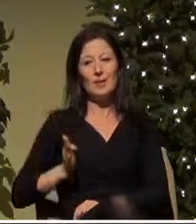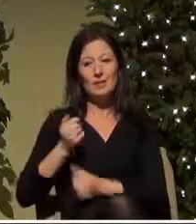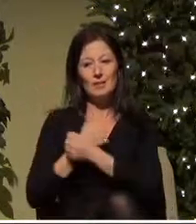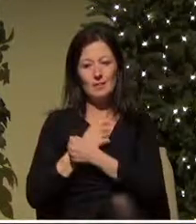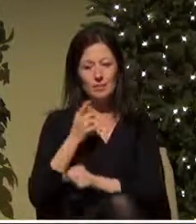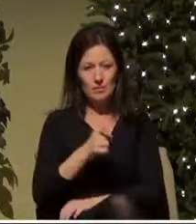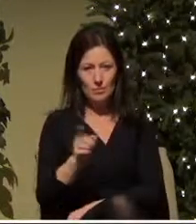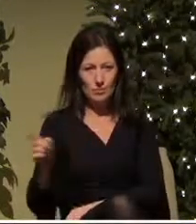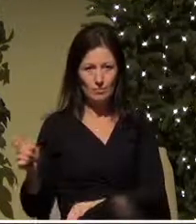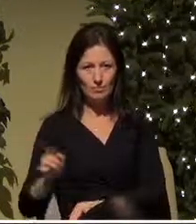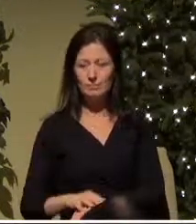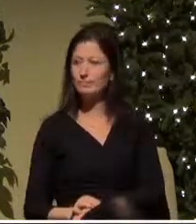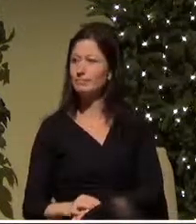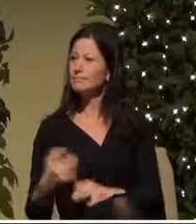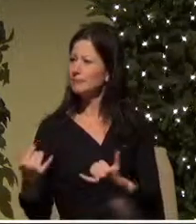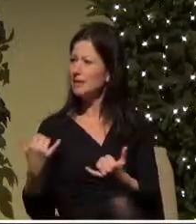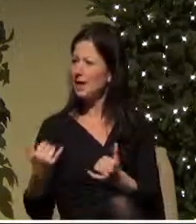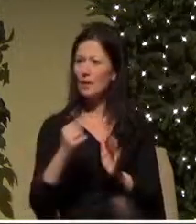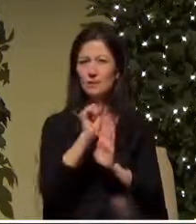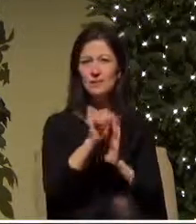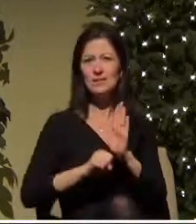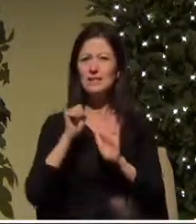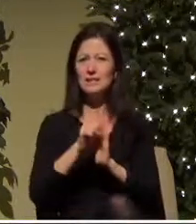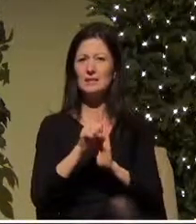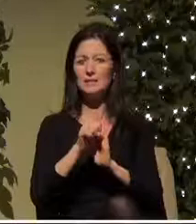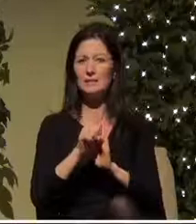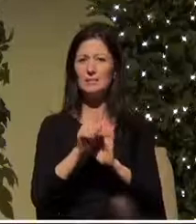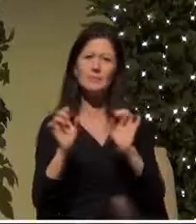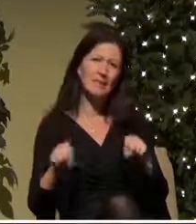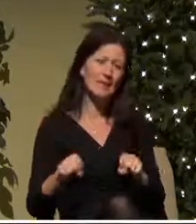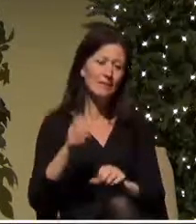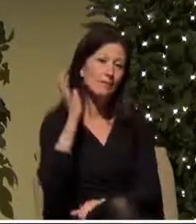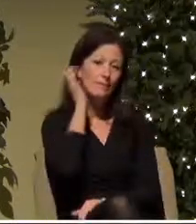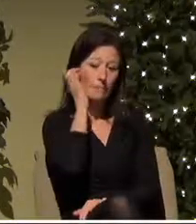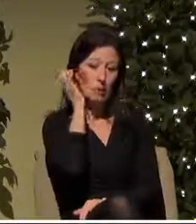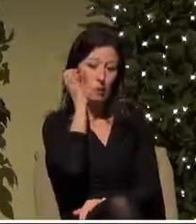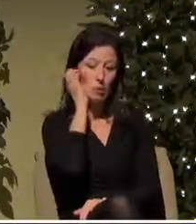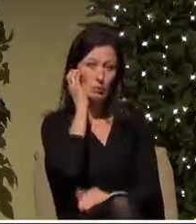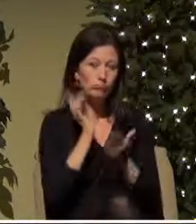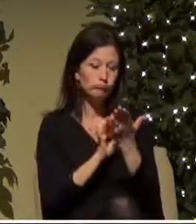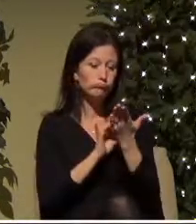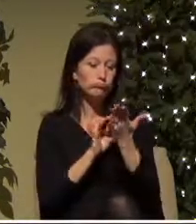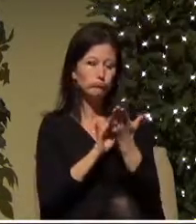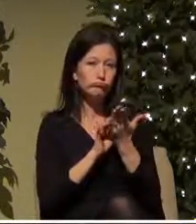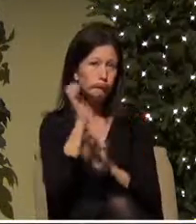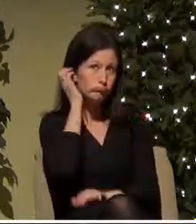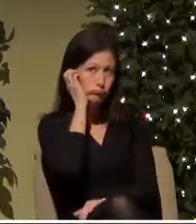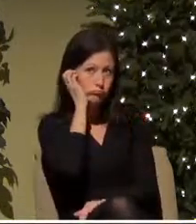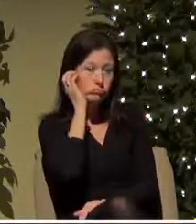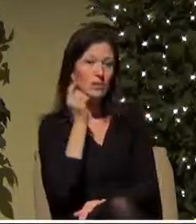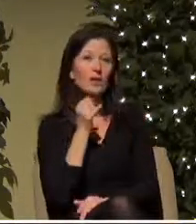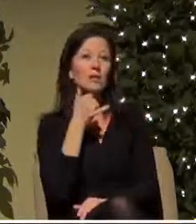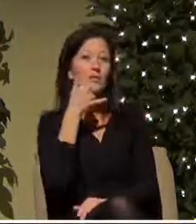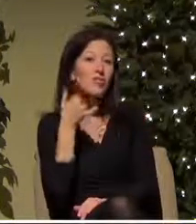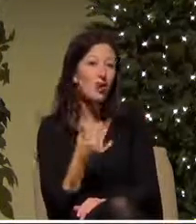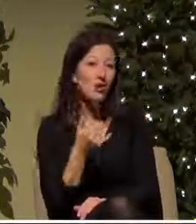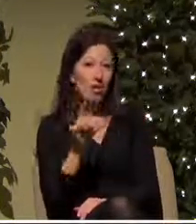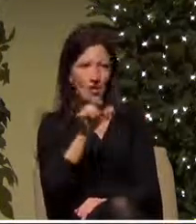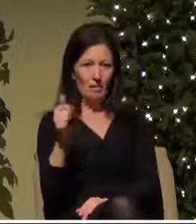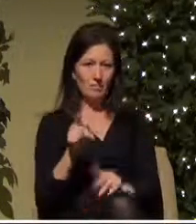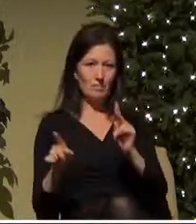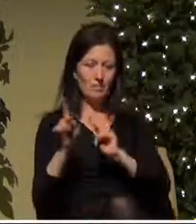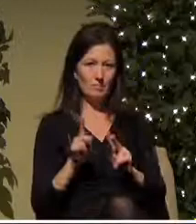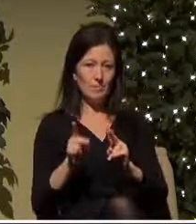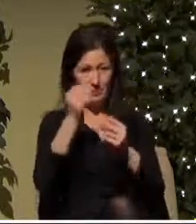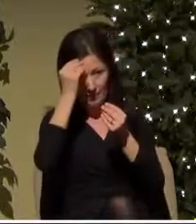do that during this season where we can we can pick up our phone and give others a call and let them know that we are with